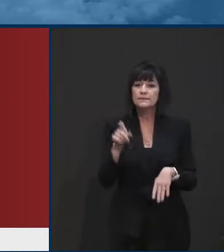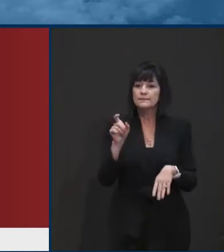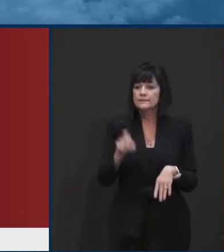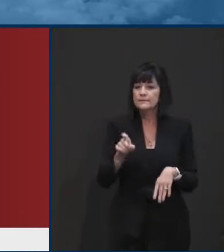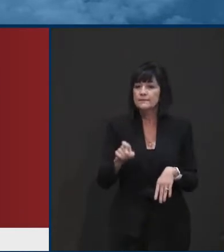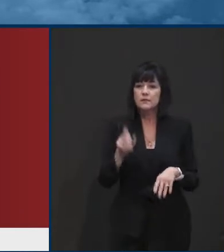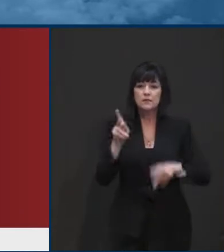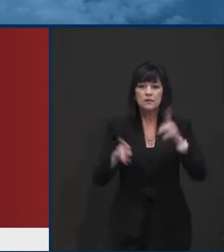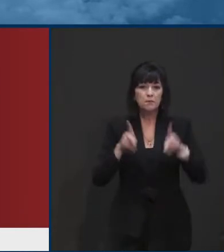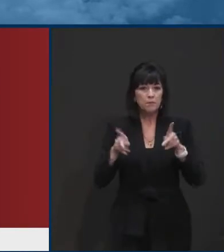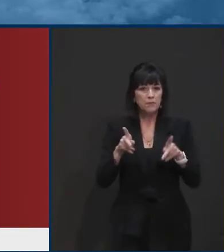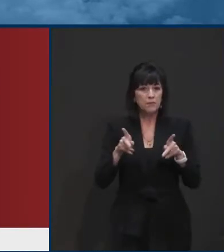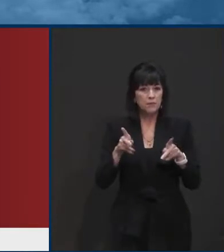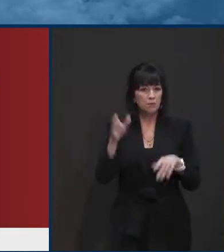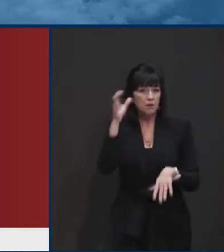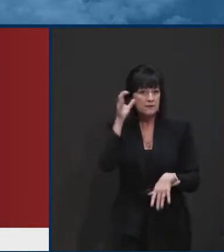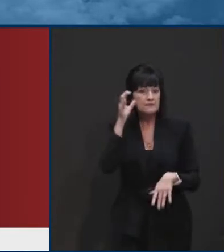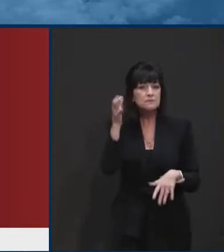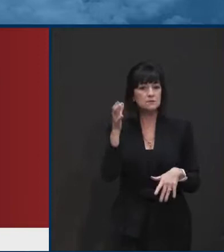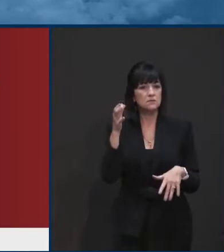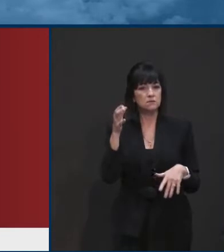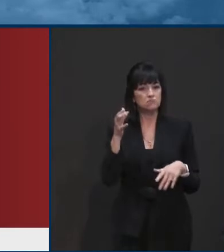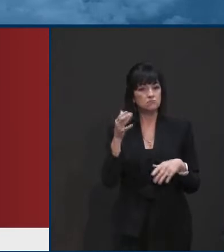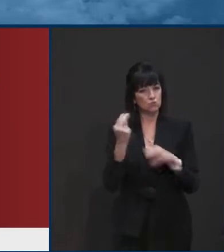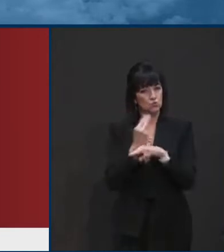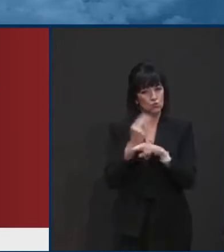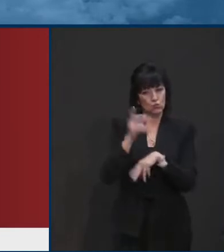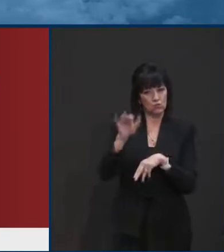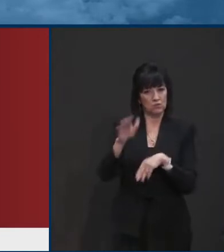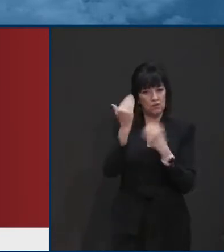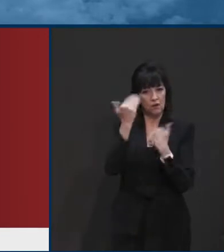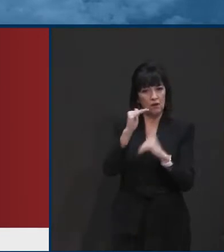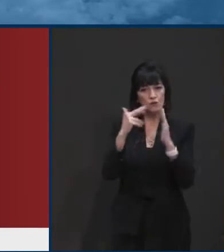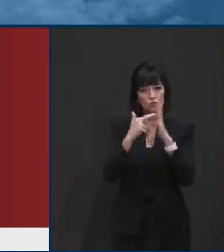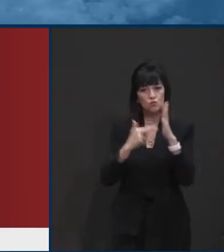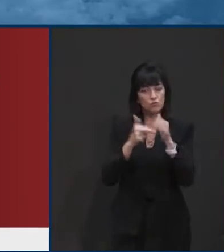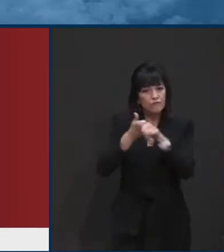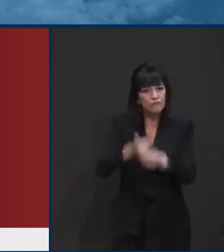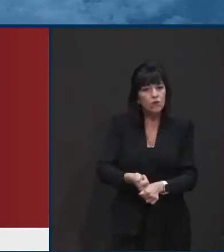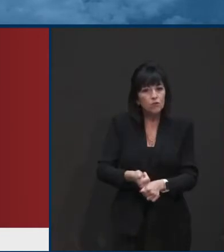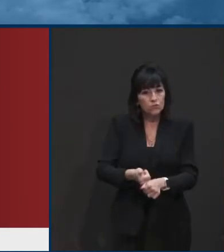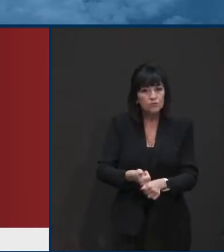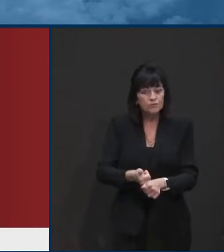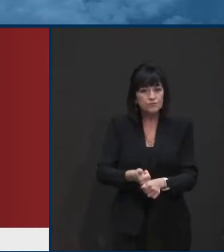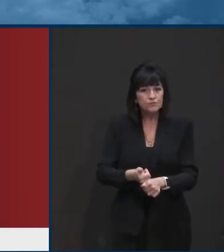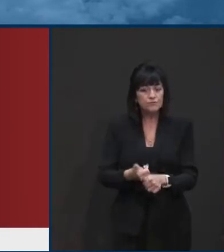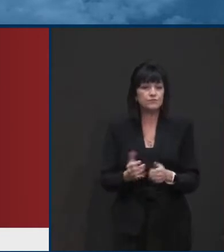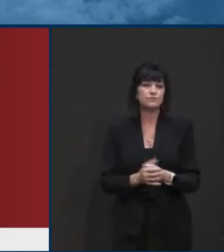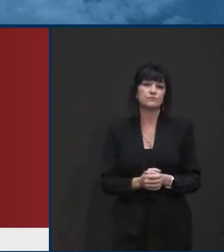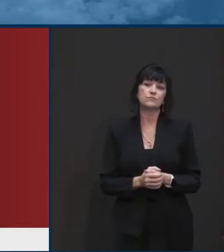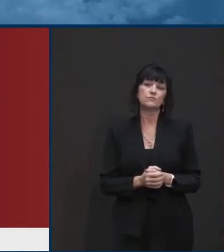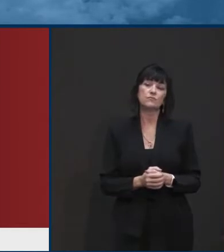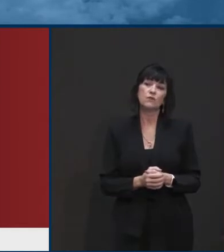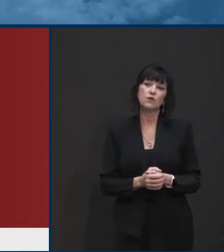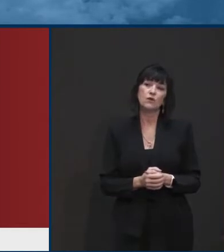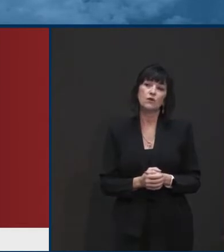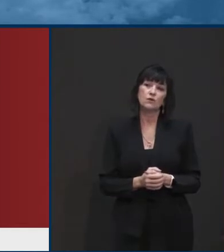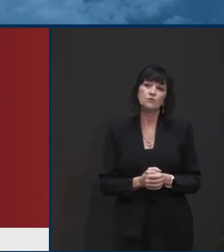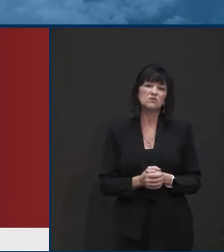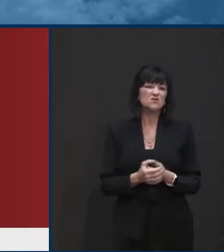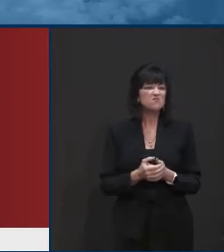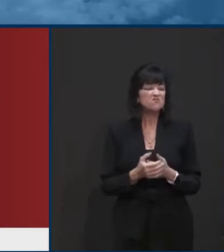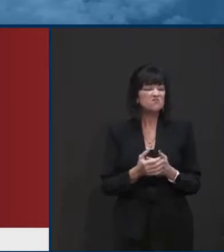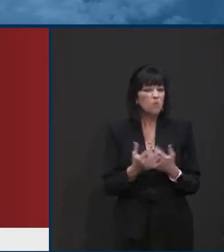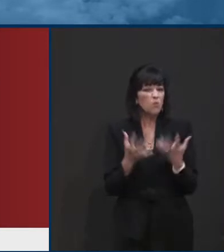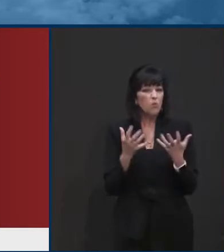the restrictions on venues where we know transmission occurs. So let's go look at the data